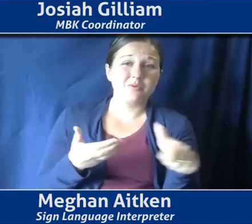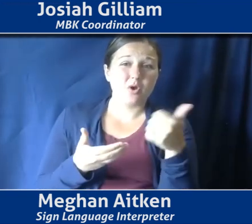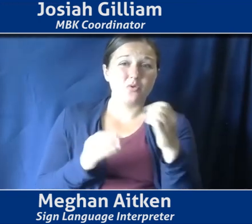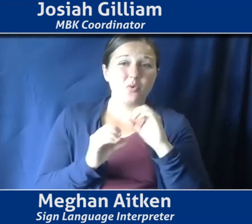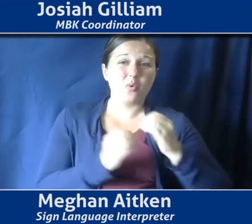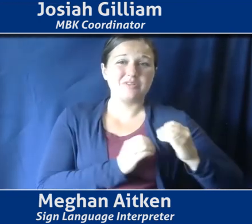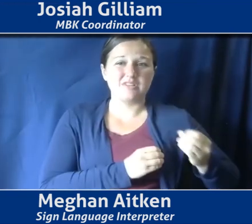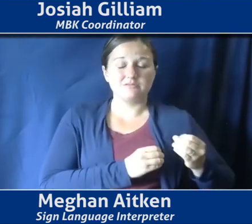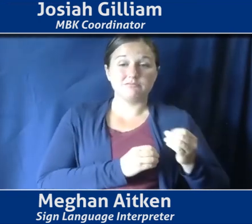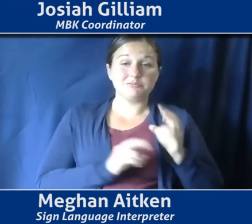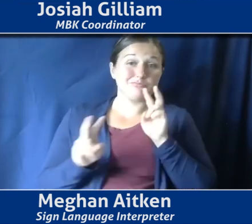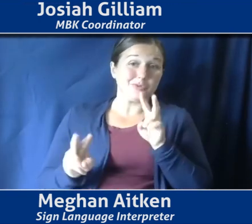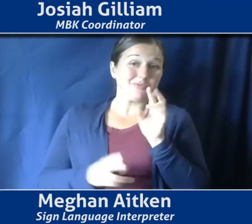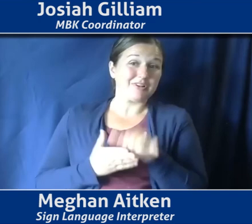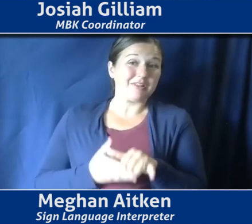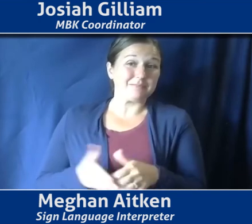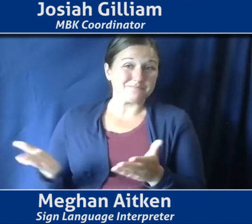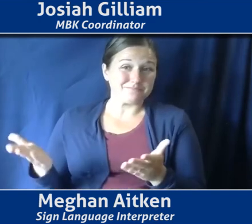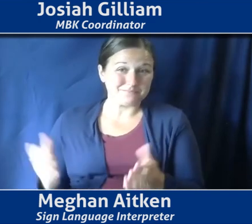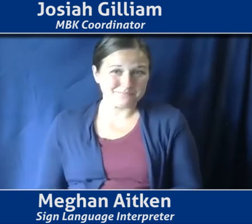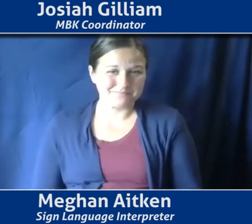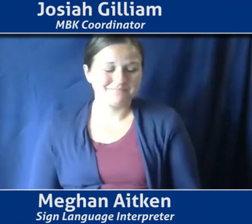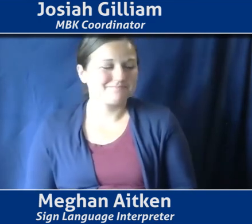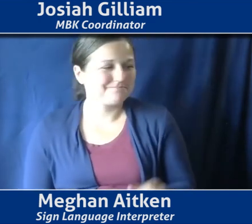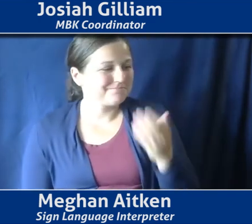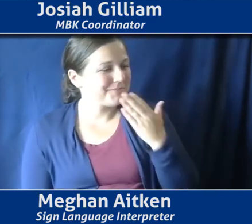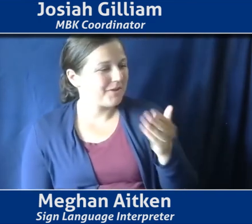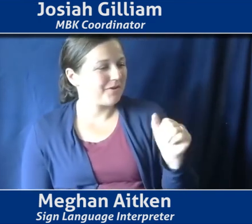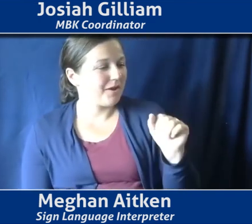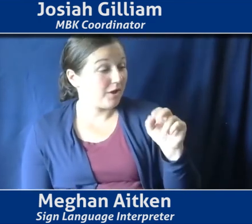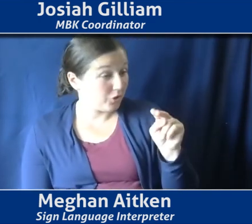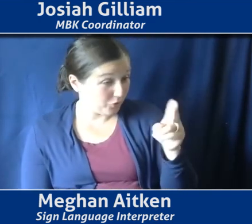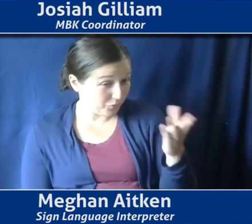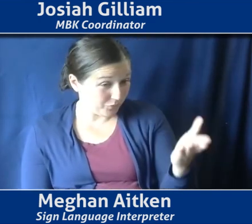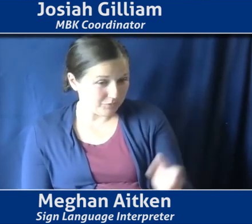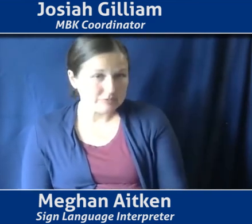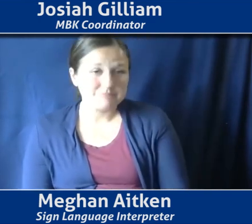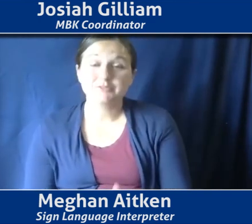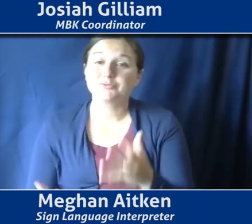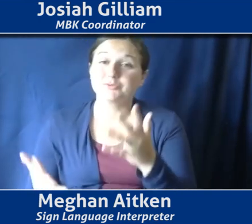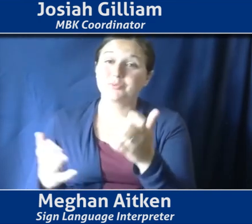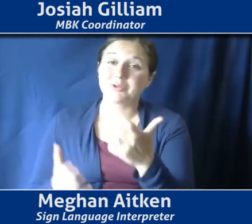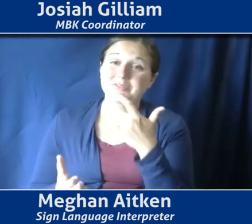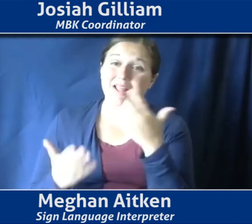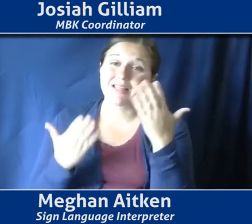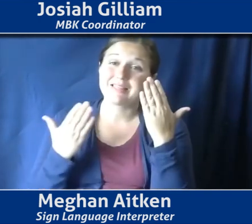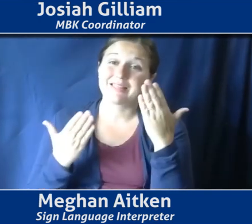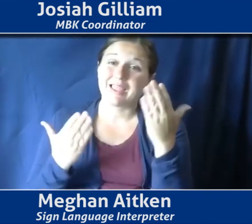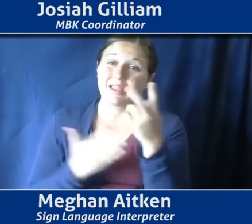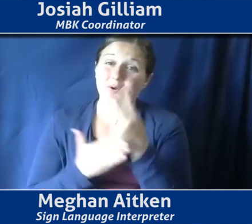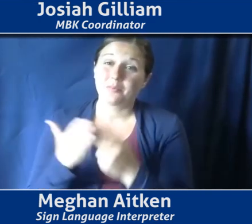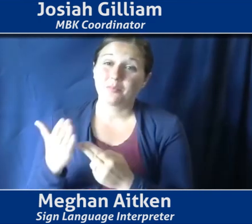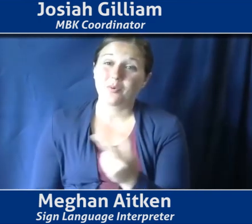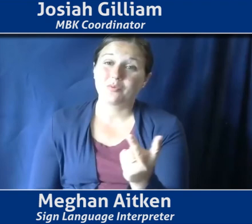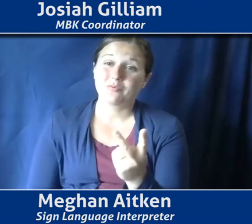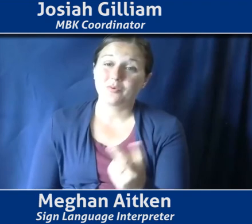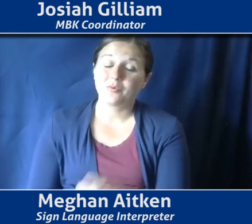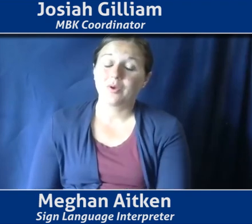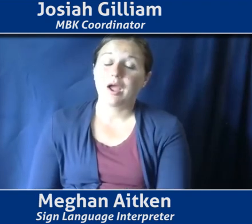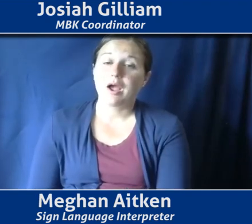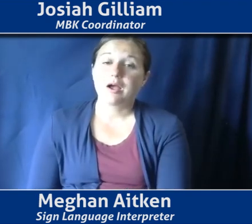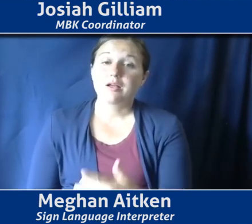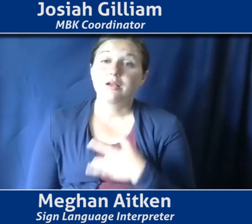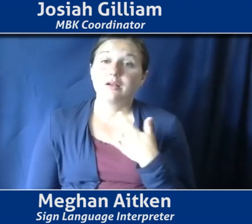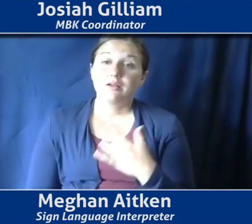Thank you. Anu? Um, I just want to say thank you to you both. I feel like it, you know, in